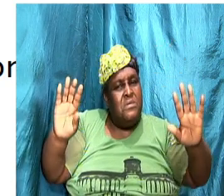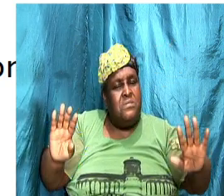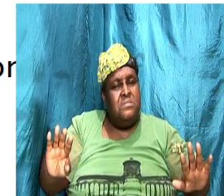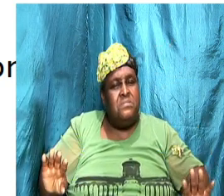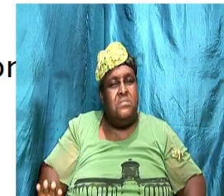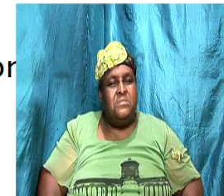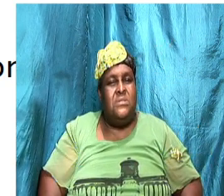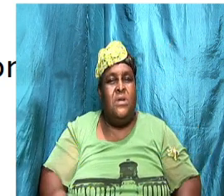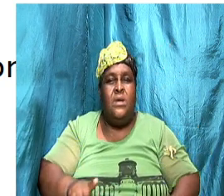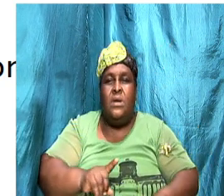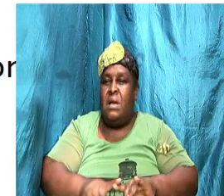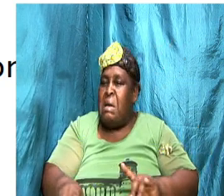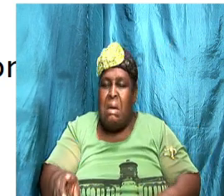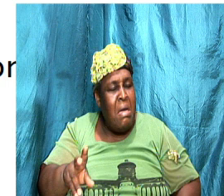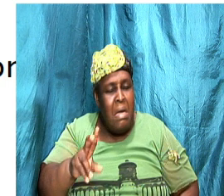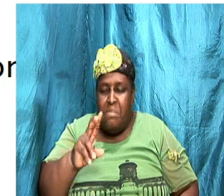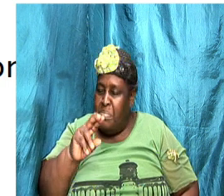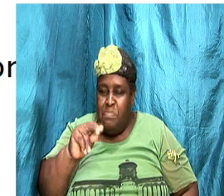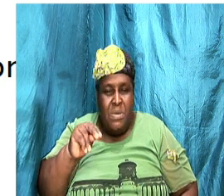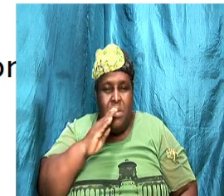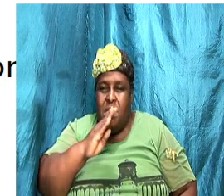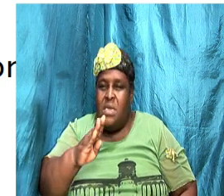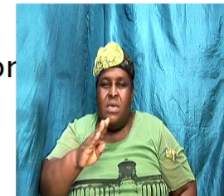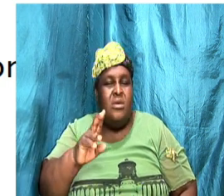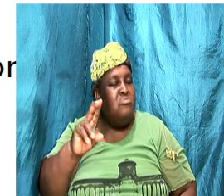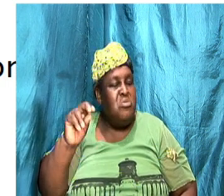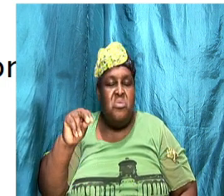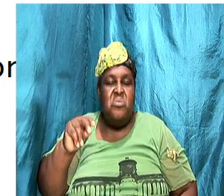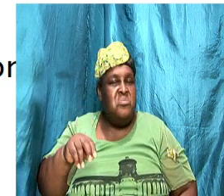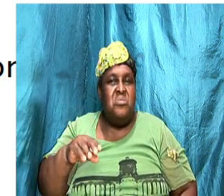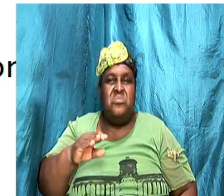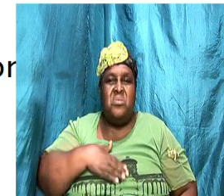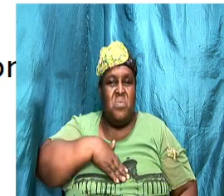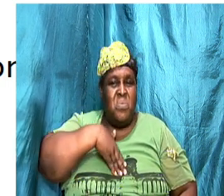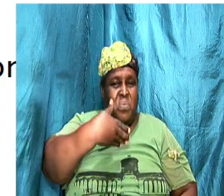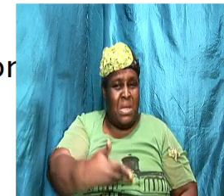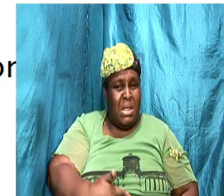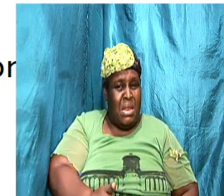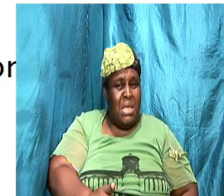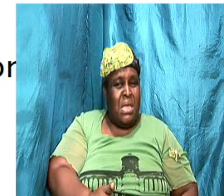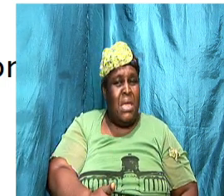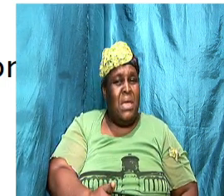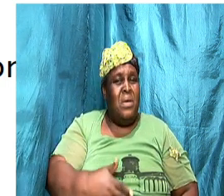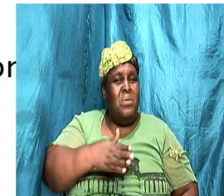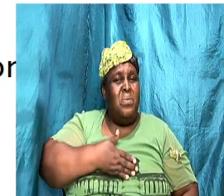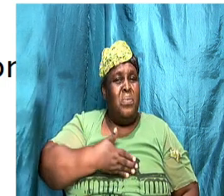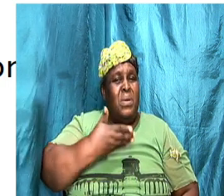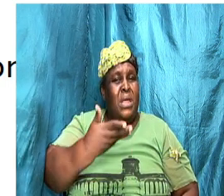and it can't be that we are willing to give up we have to fight for the relationship